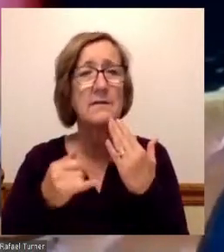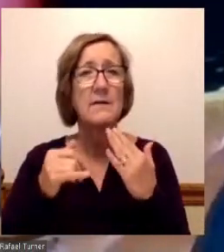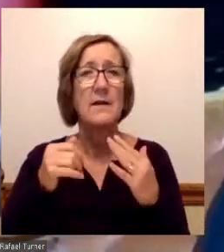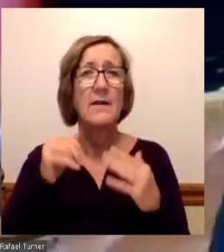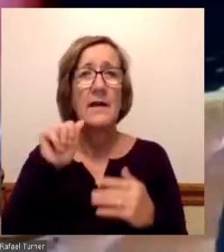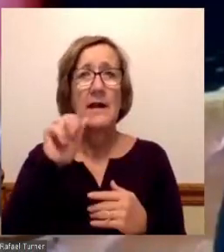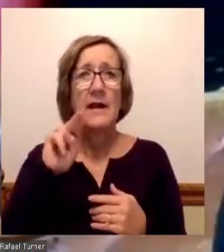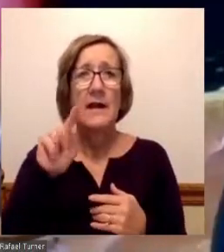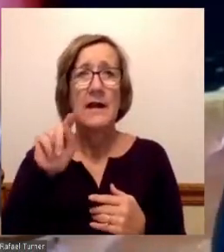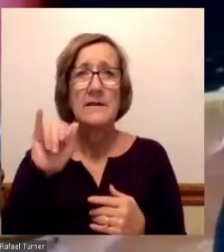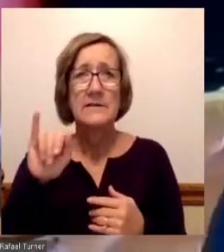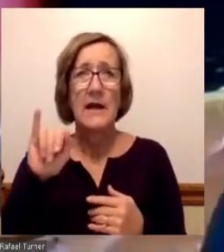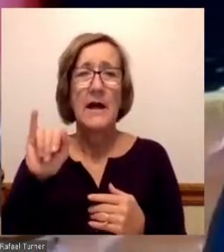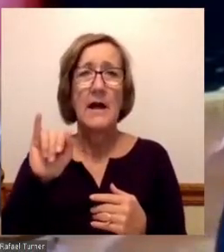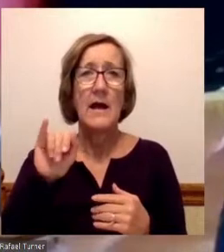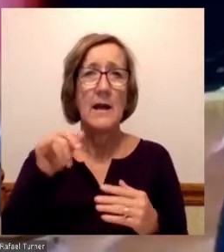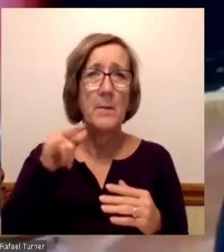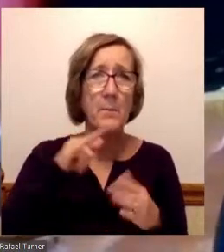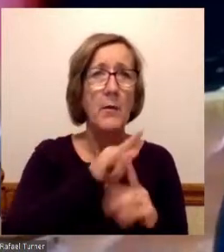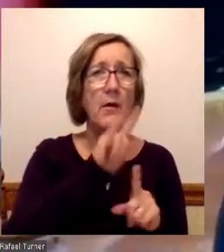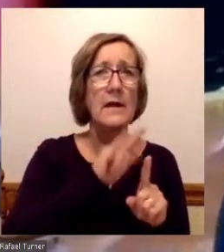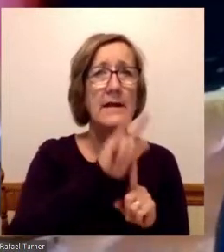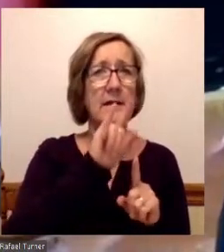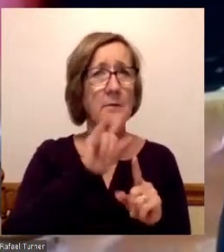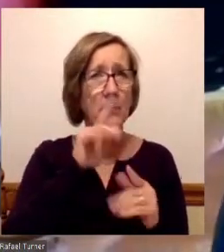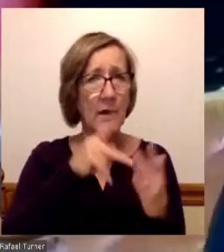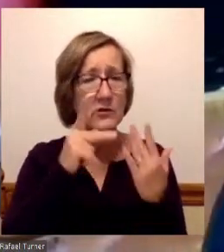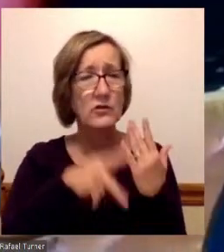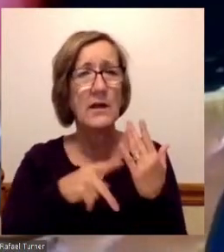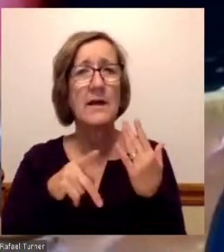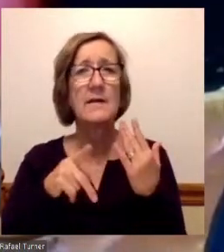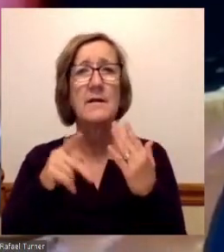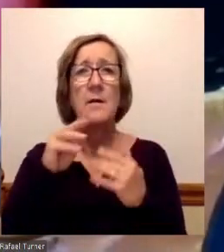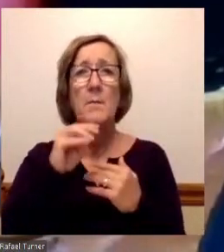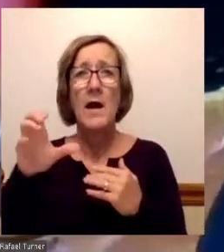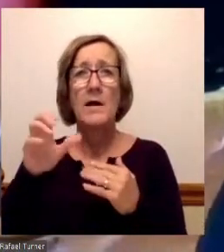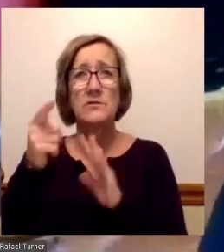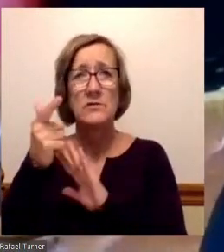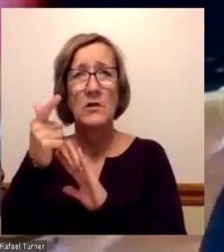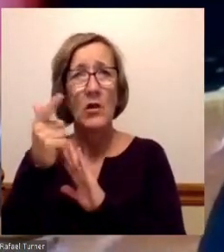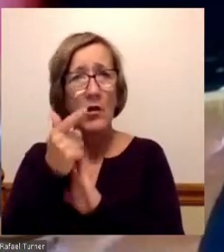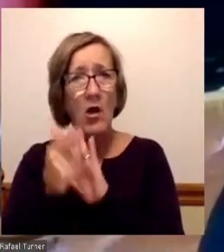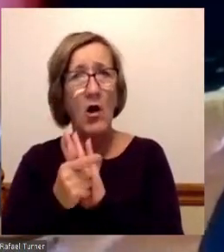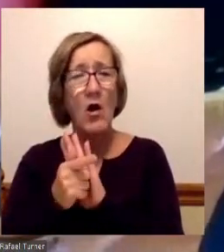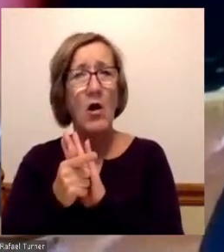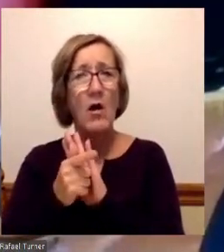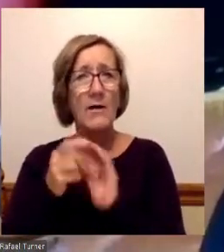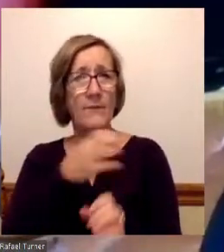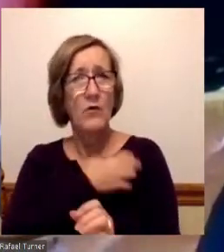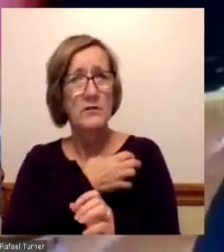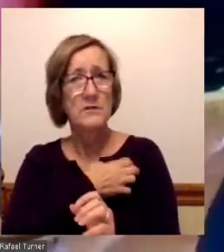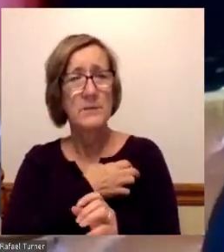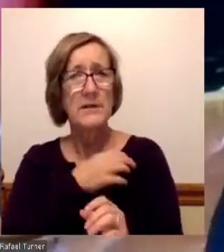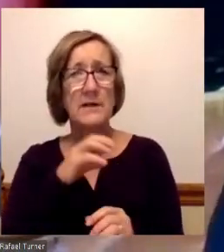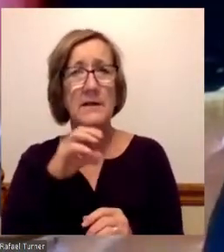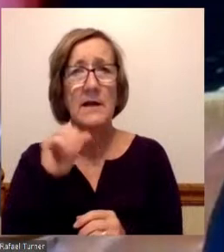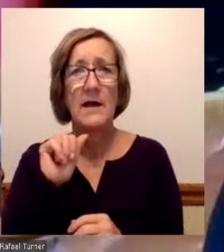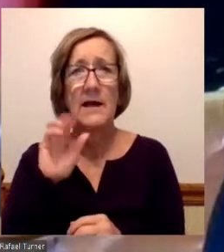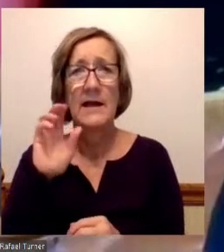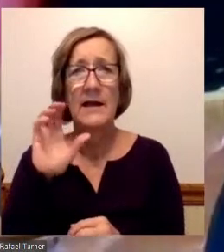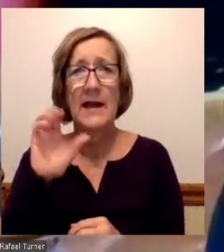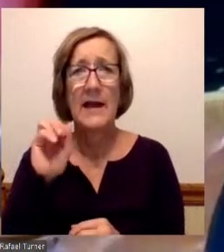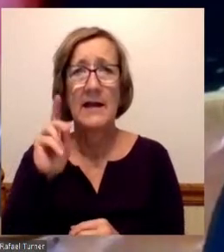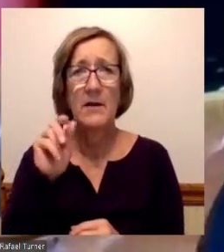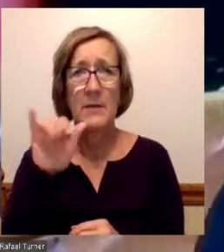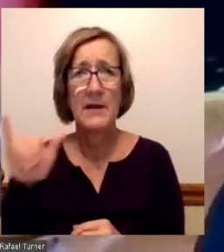that are coming to be a part of Mott's Law Enforcement Academy. We see those students that while they're going through to get their degree, to get their credentials,